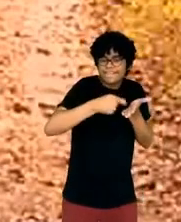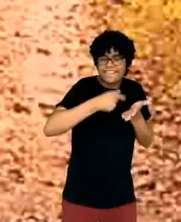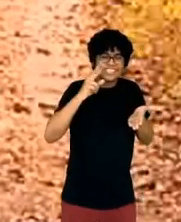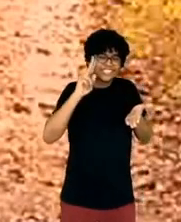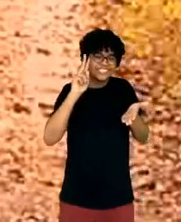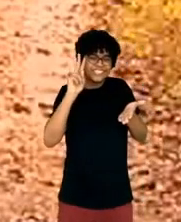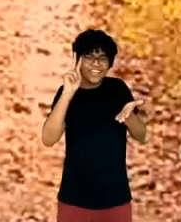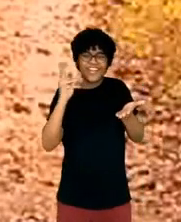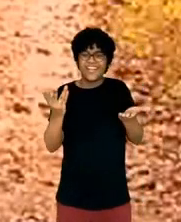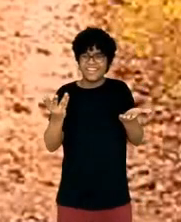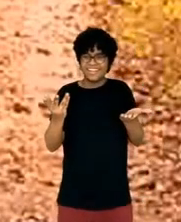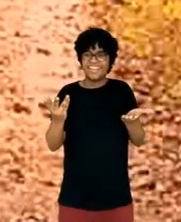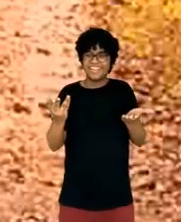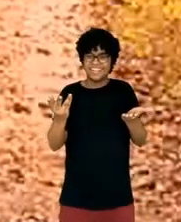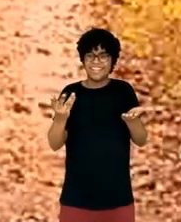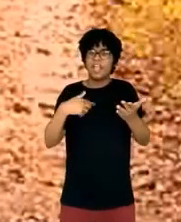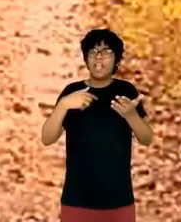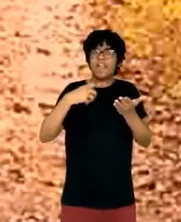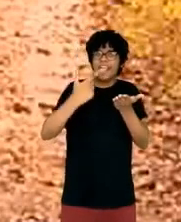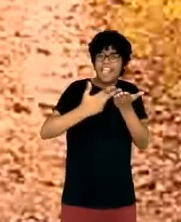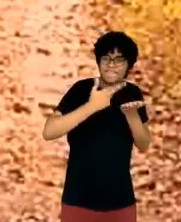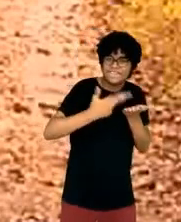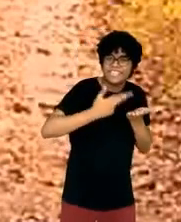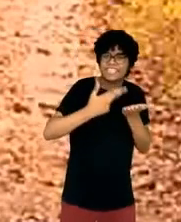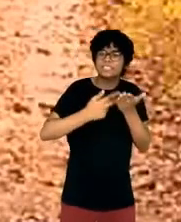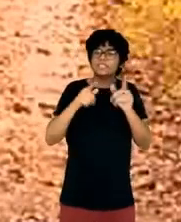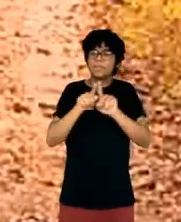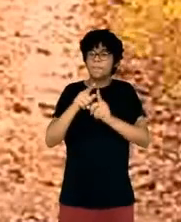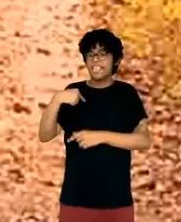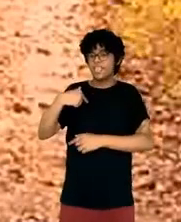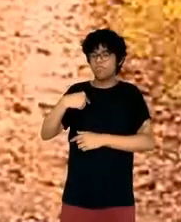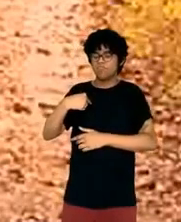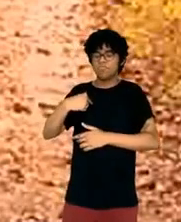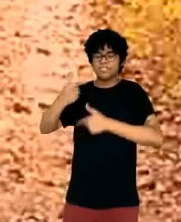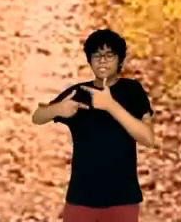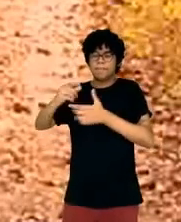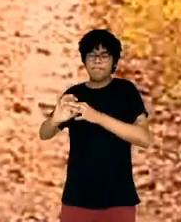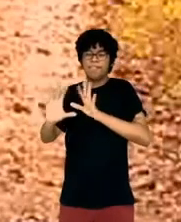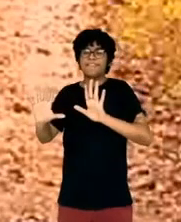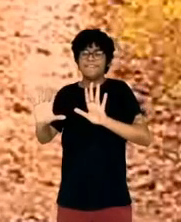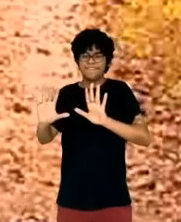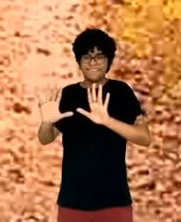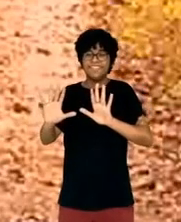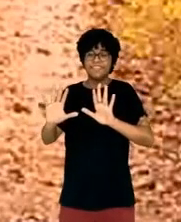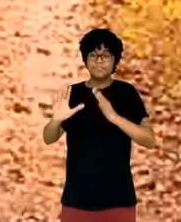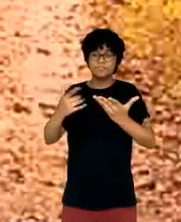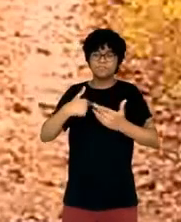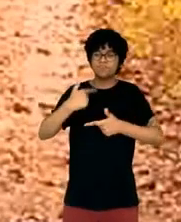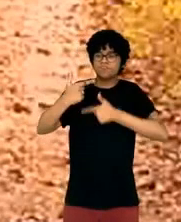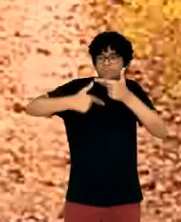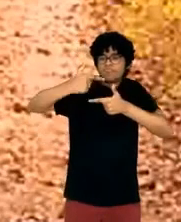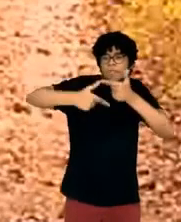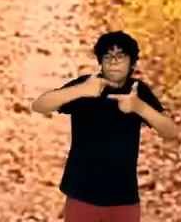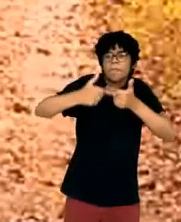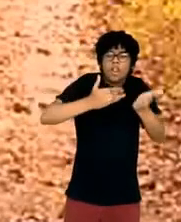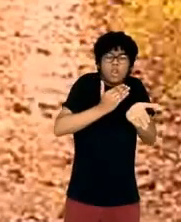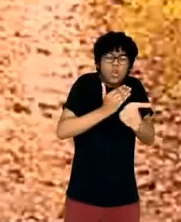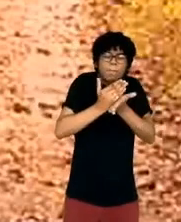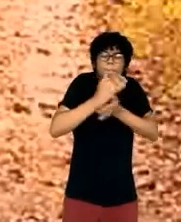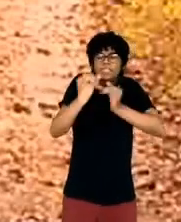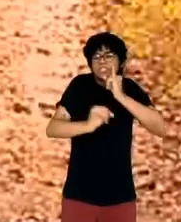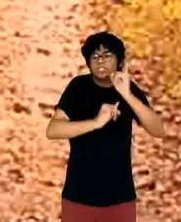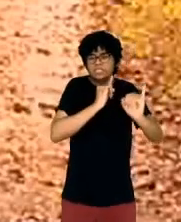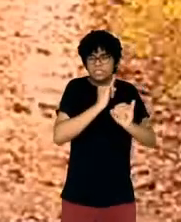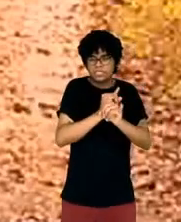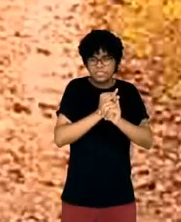magazine, to freelancing, to moving out to Silicon Valley to work on the early web, and on to my current role at Google.